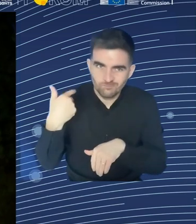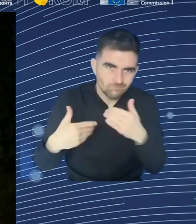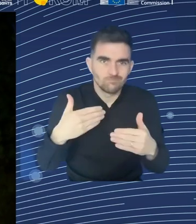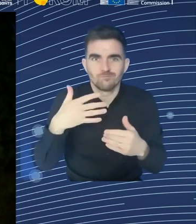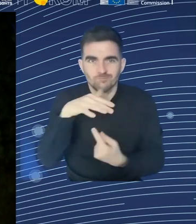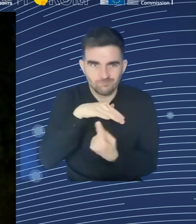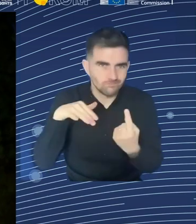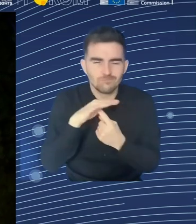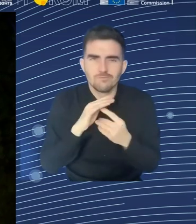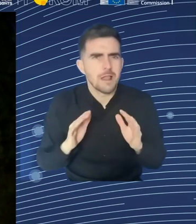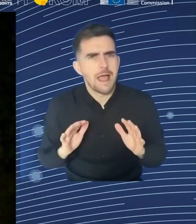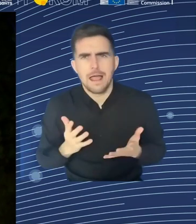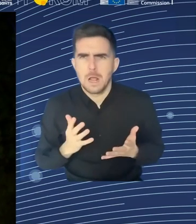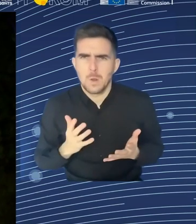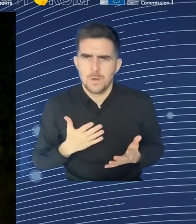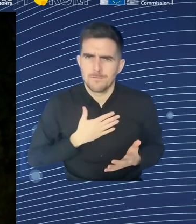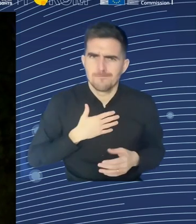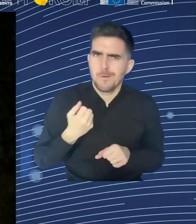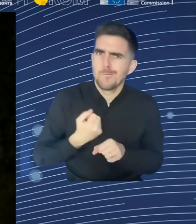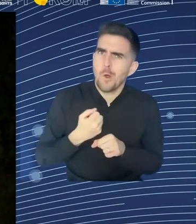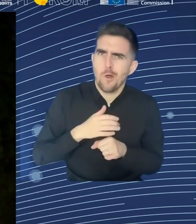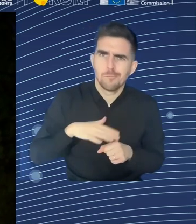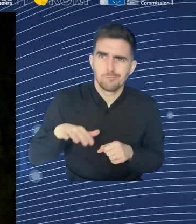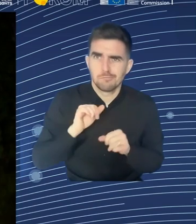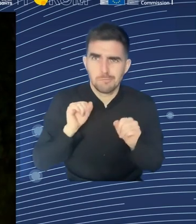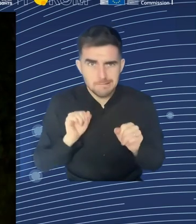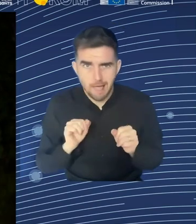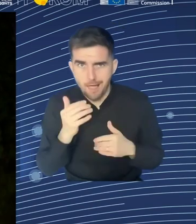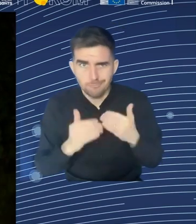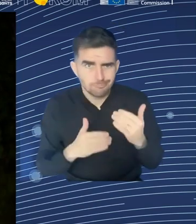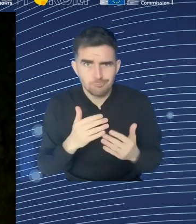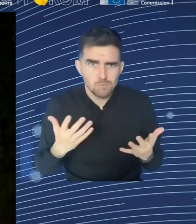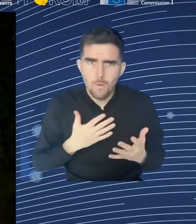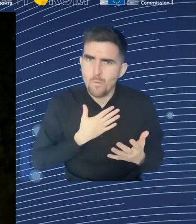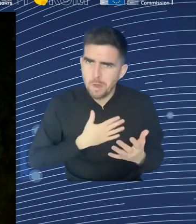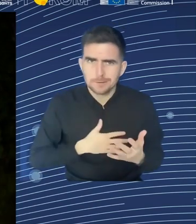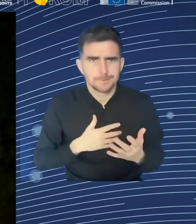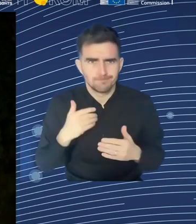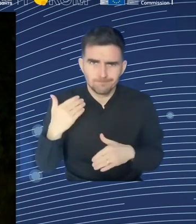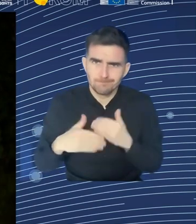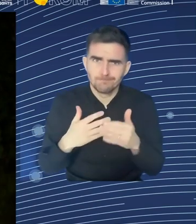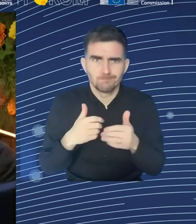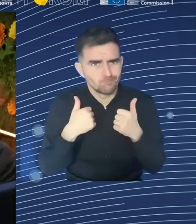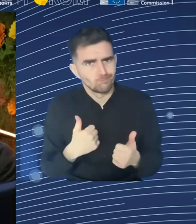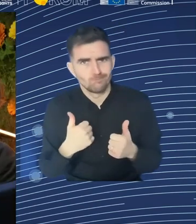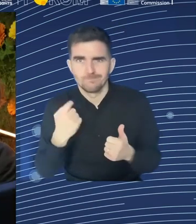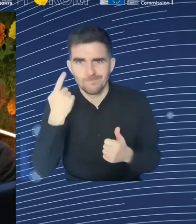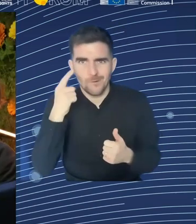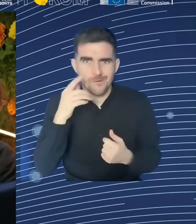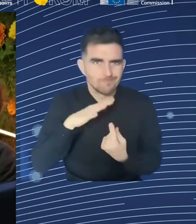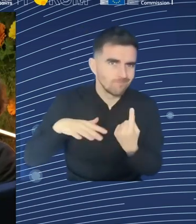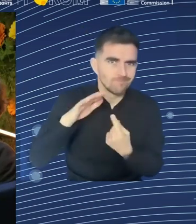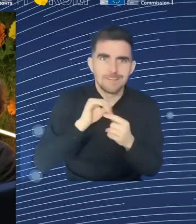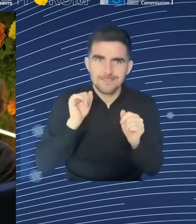engaging responsibly for good solutions to our labour market and skills shortages challenge? Thank you very much for your attention. Thank you.